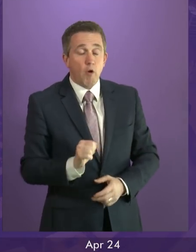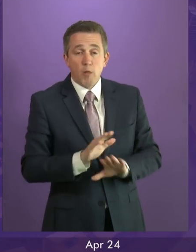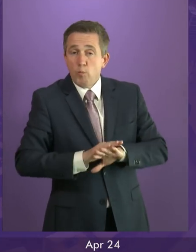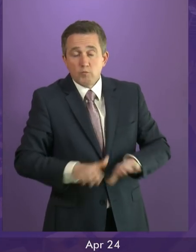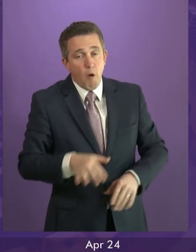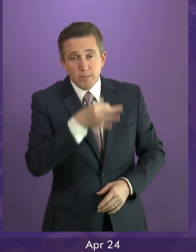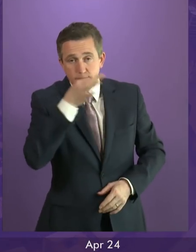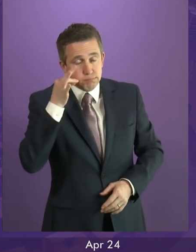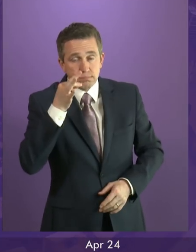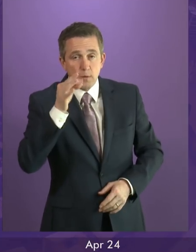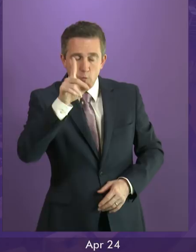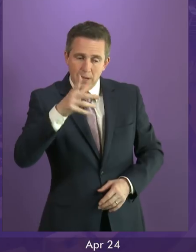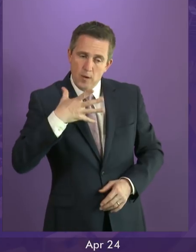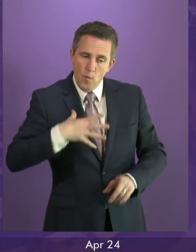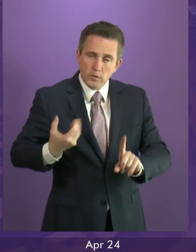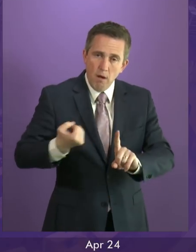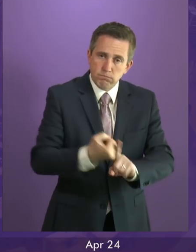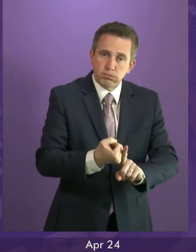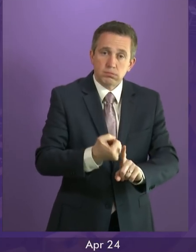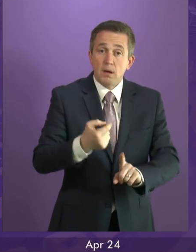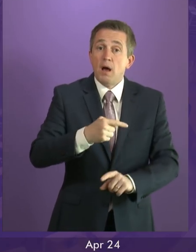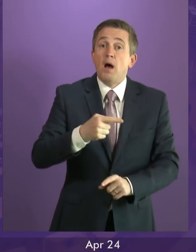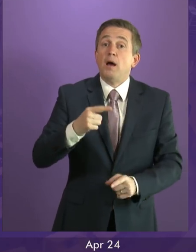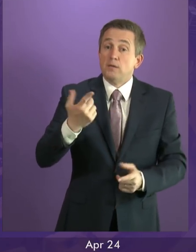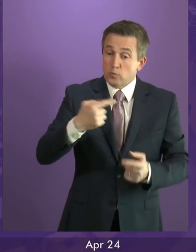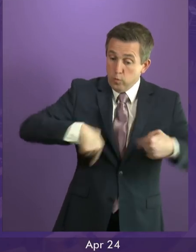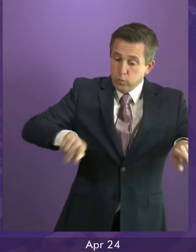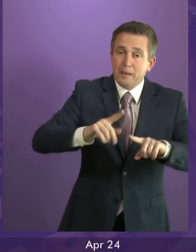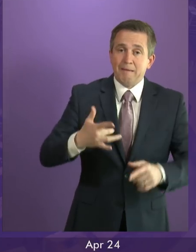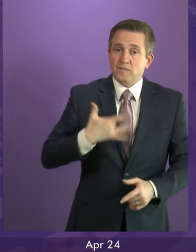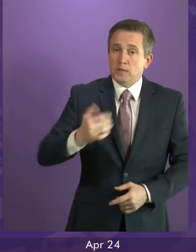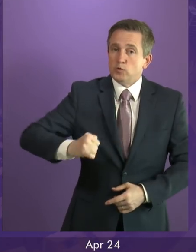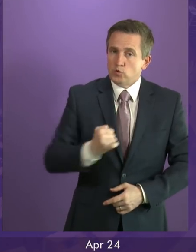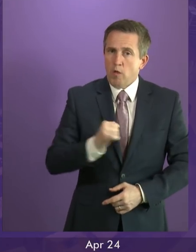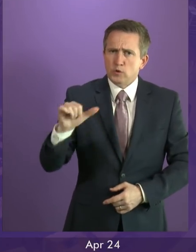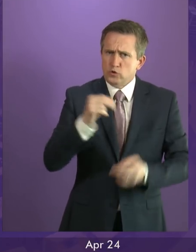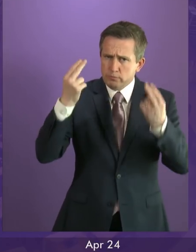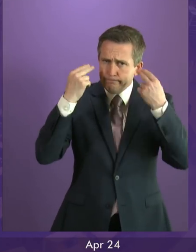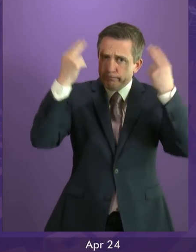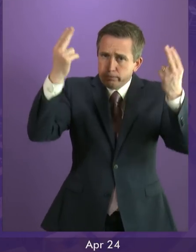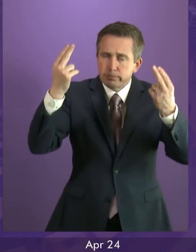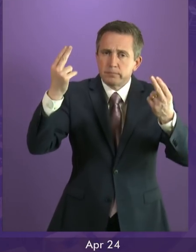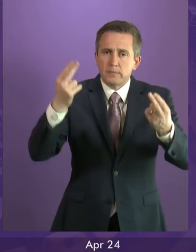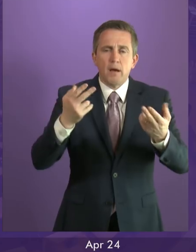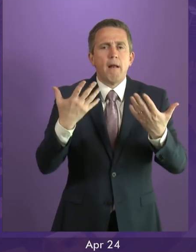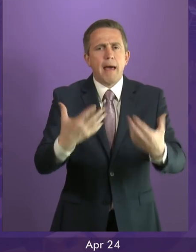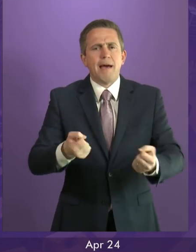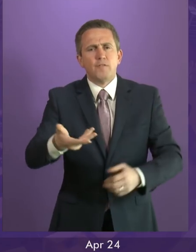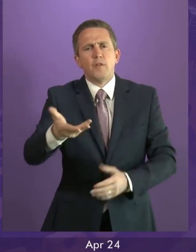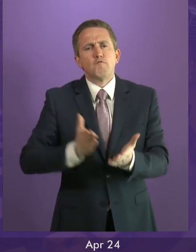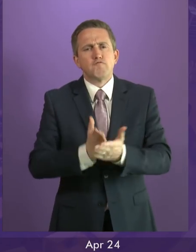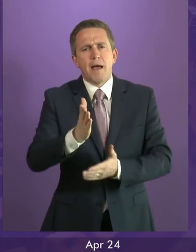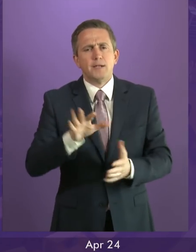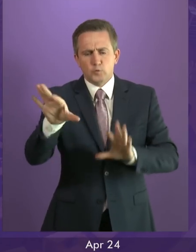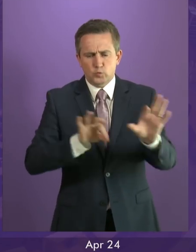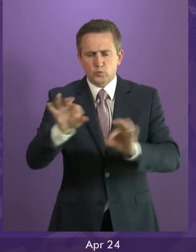is the difference between those of us in these benches and the Conservatives. We think Scotland should stand up for its own interests and we think Scotland should have the right to choose